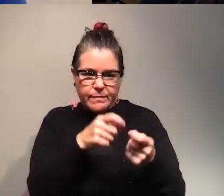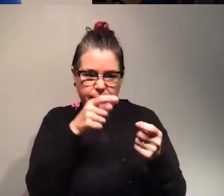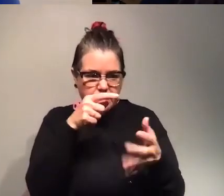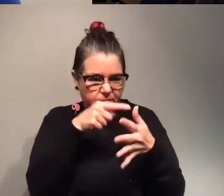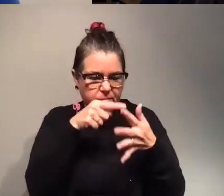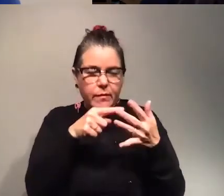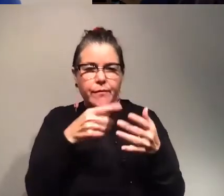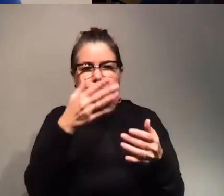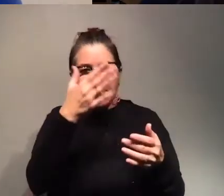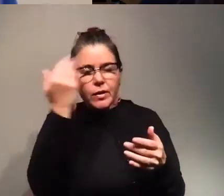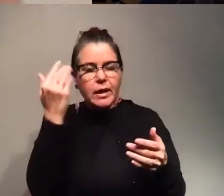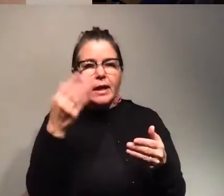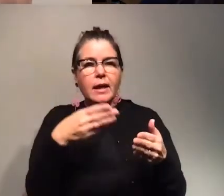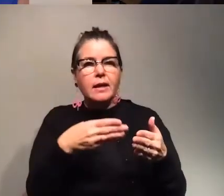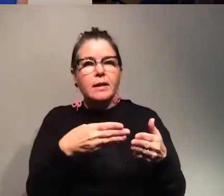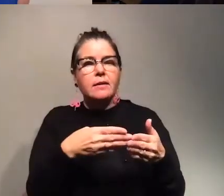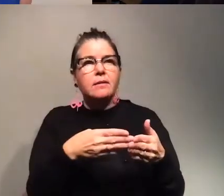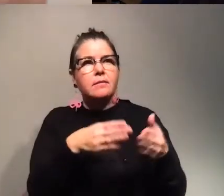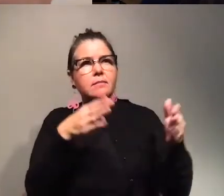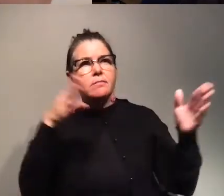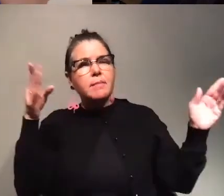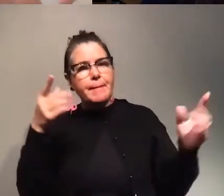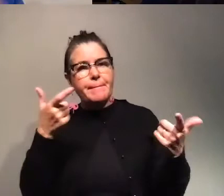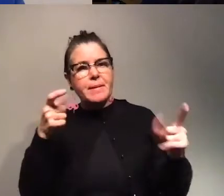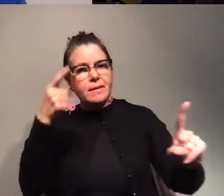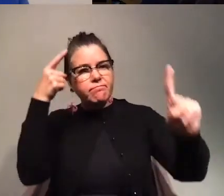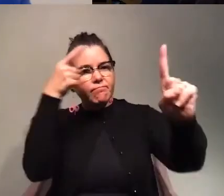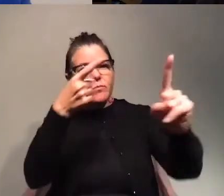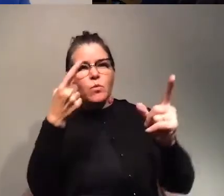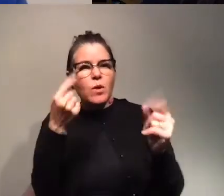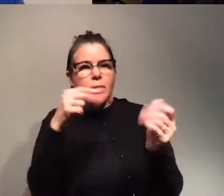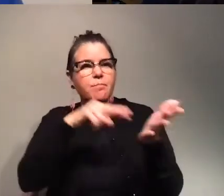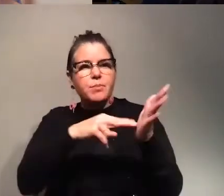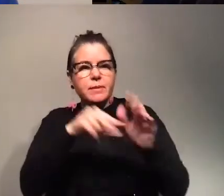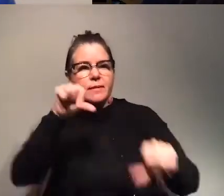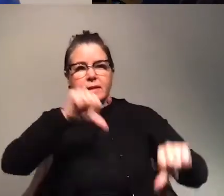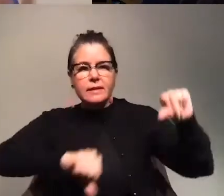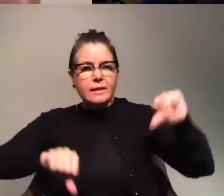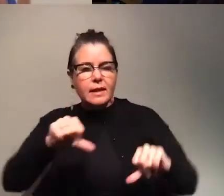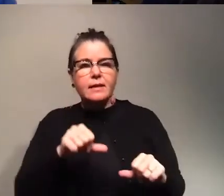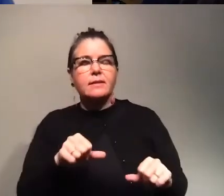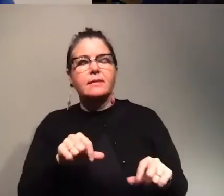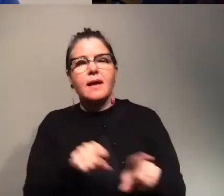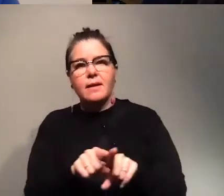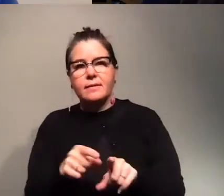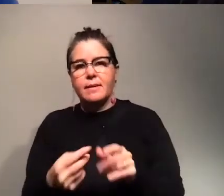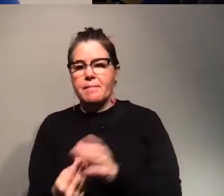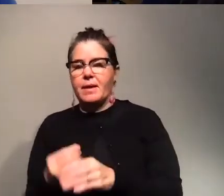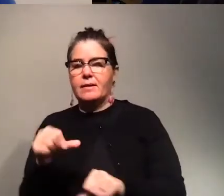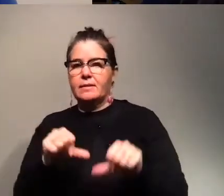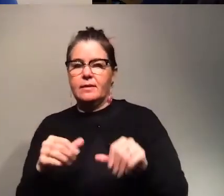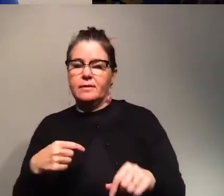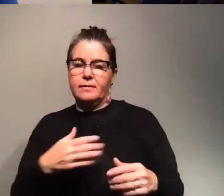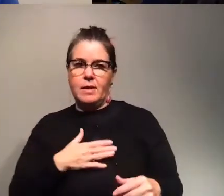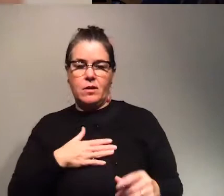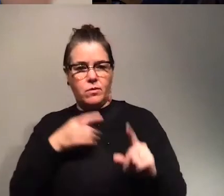forget what is the ultimate goal of what why we are doing science and as a plant scientist as i mentioned is to